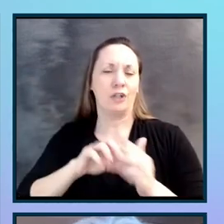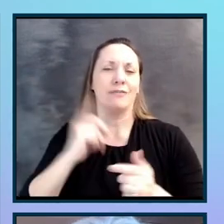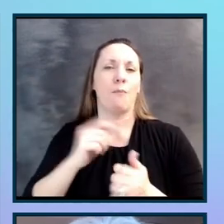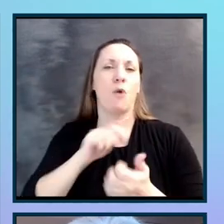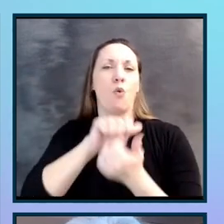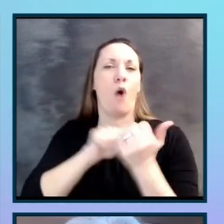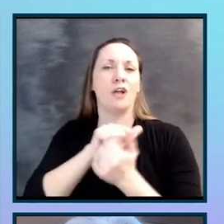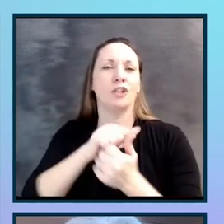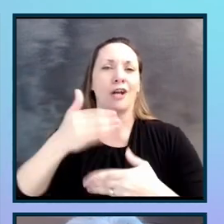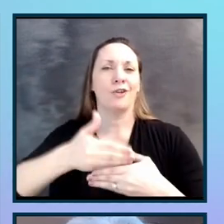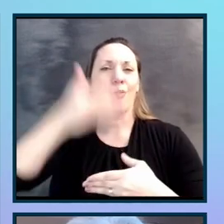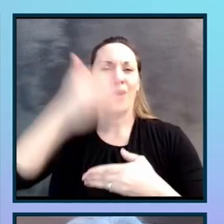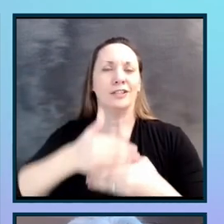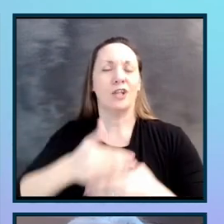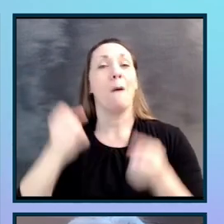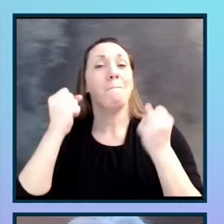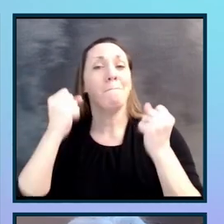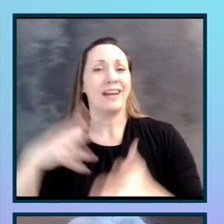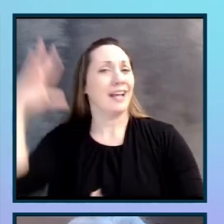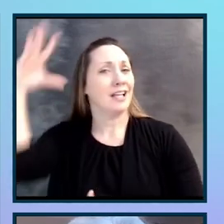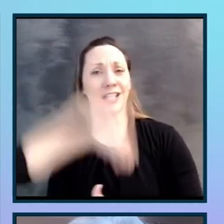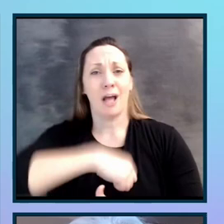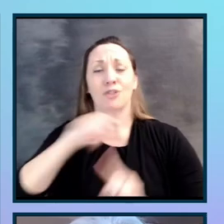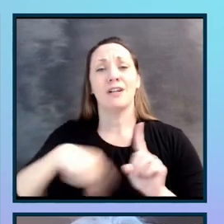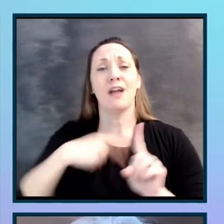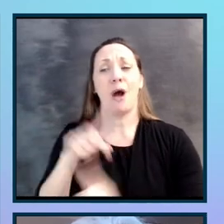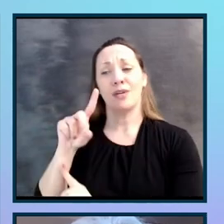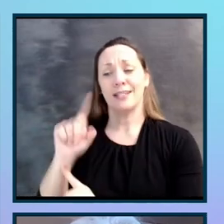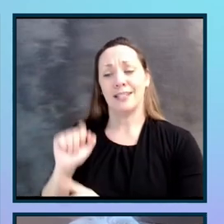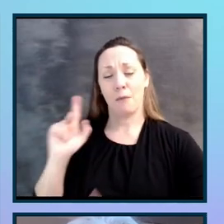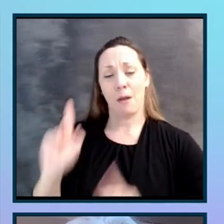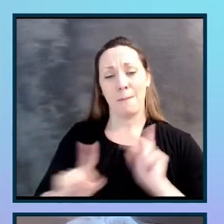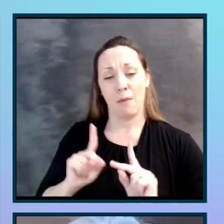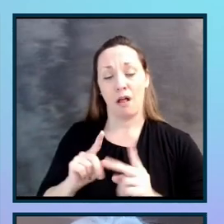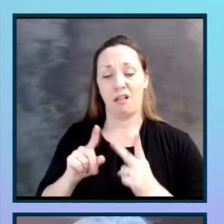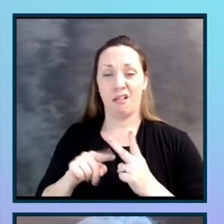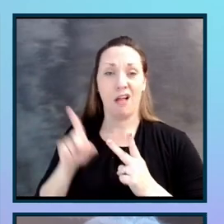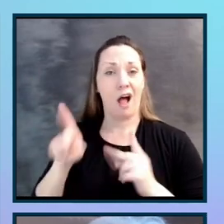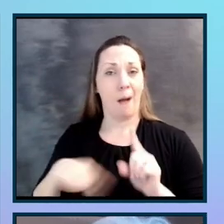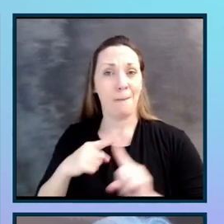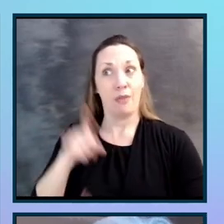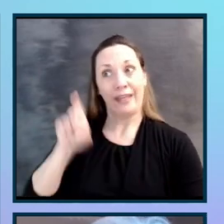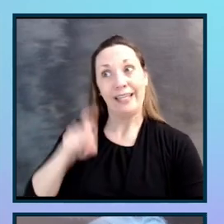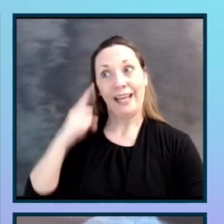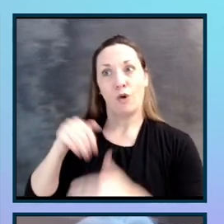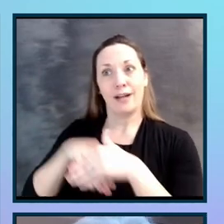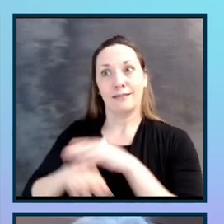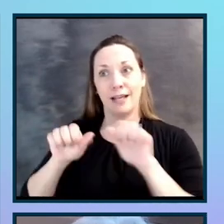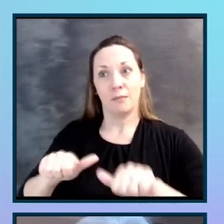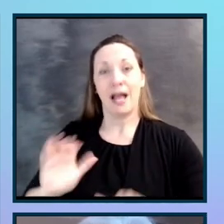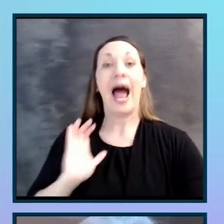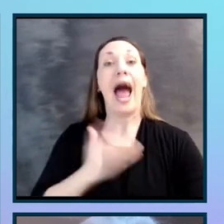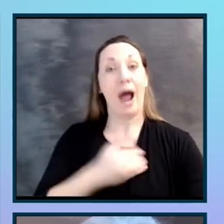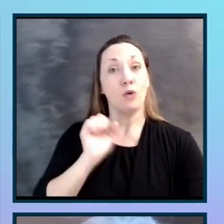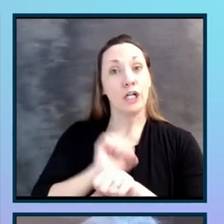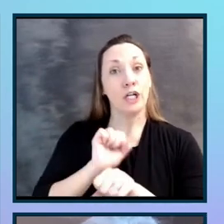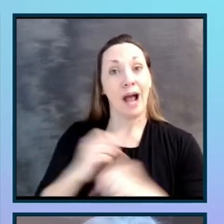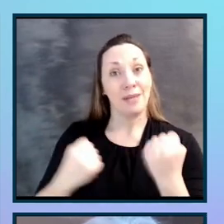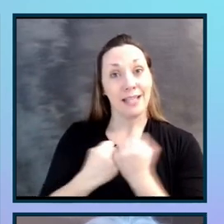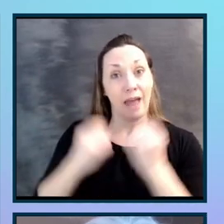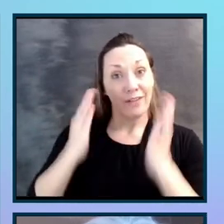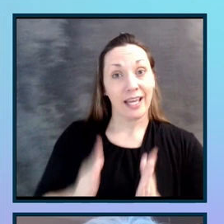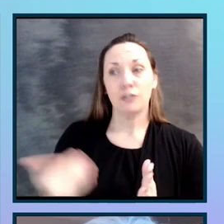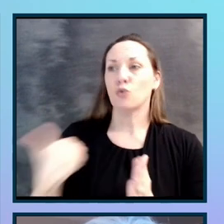assumptions are made about disabled people, about the need for accessibility. Our job as advocates is to have the kind of